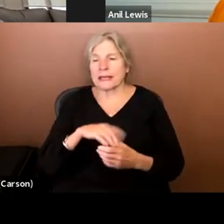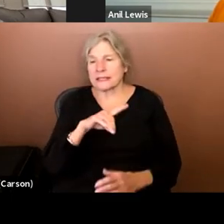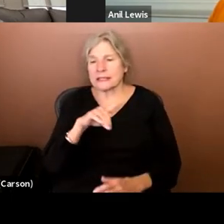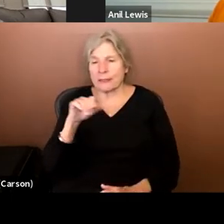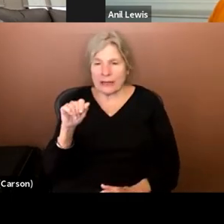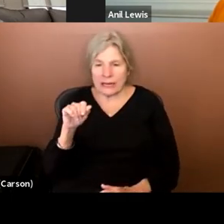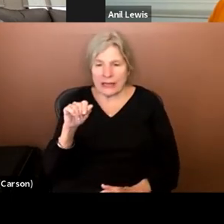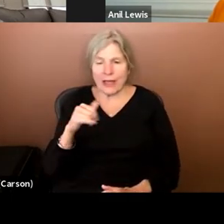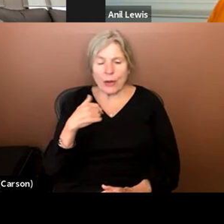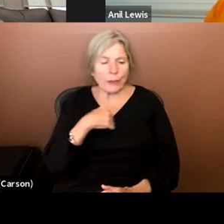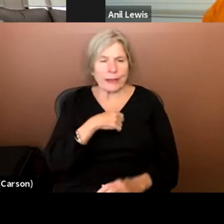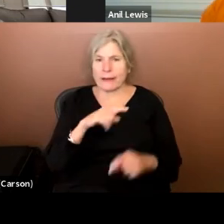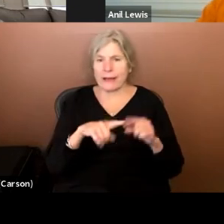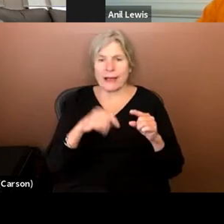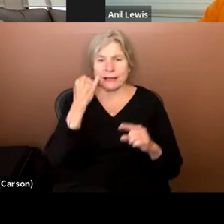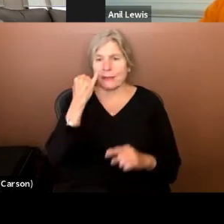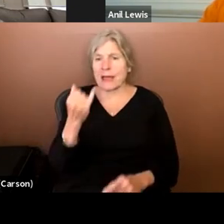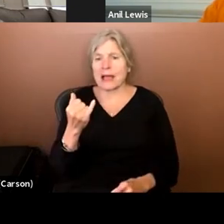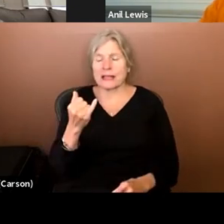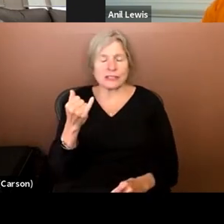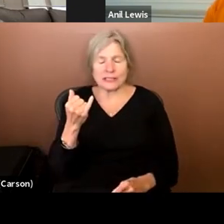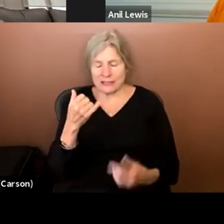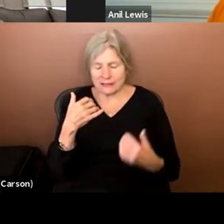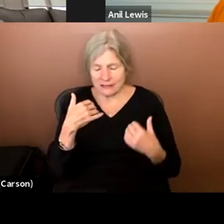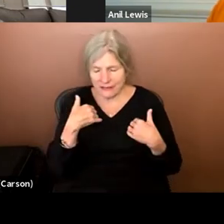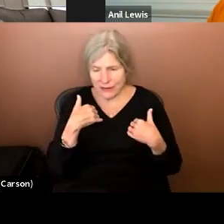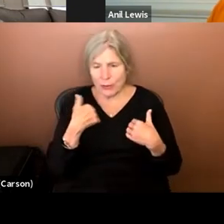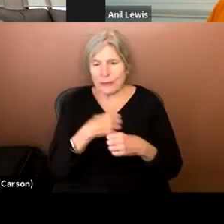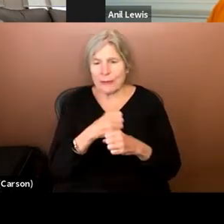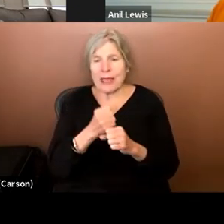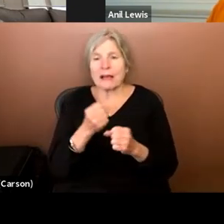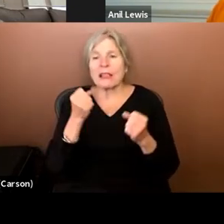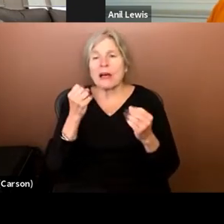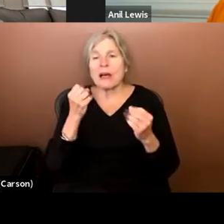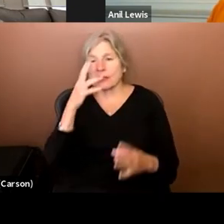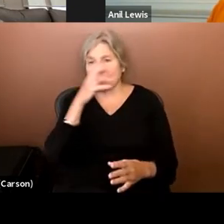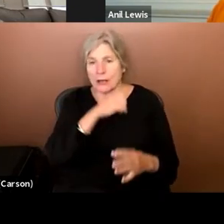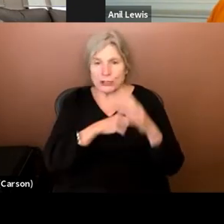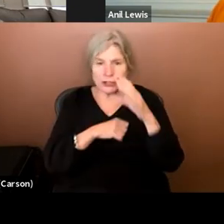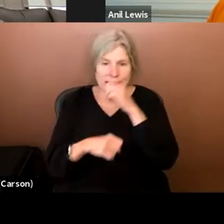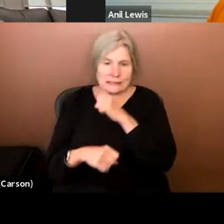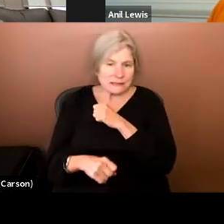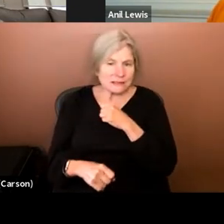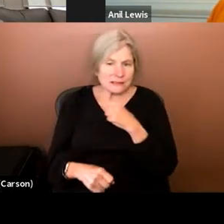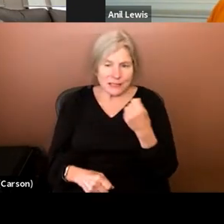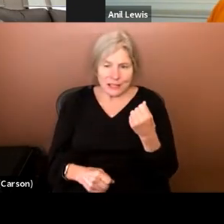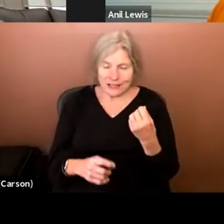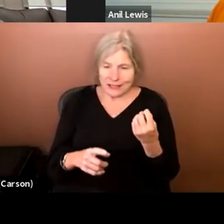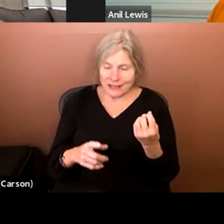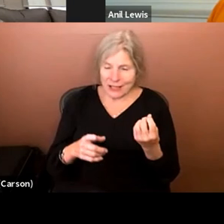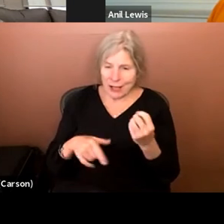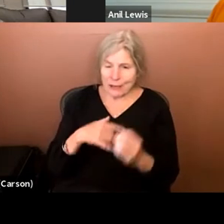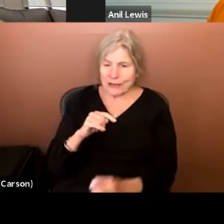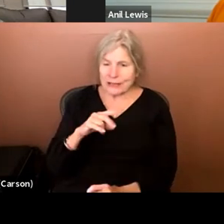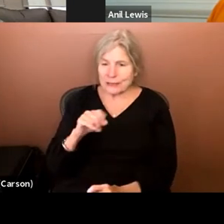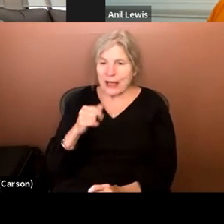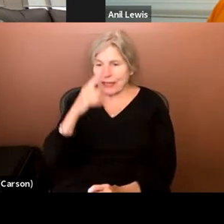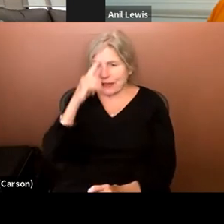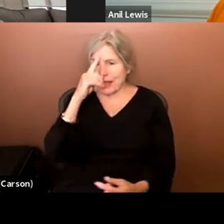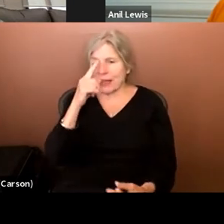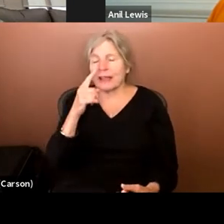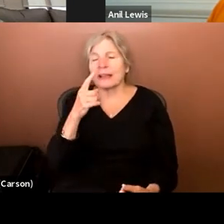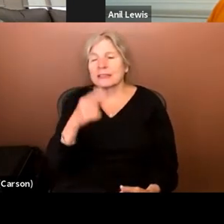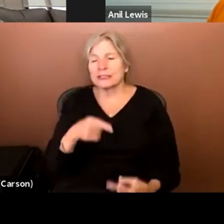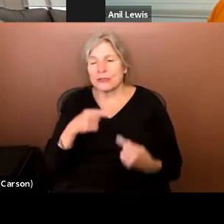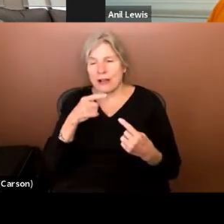that we can't imagine embodying, we make a lot of assumptions. And I think, um, I think I grapple with my self